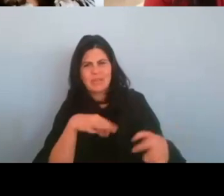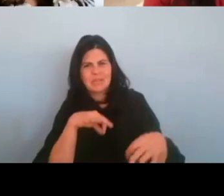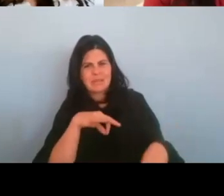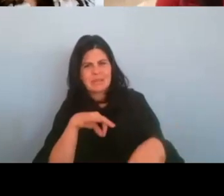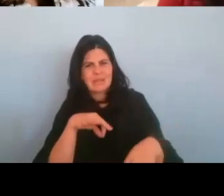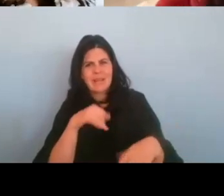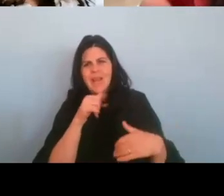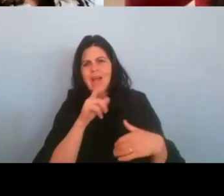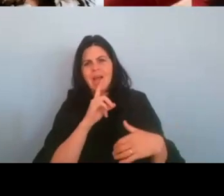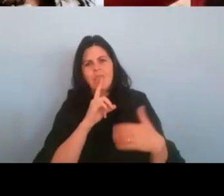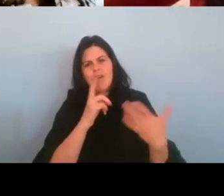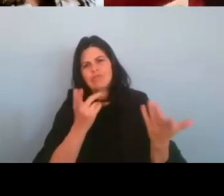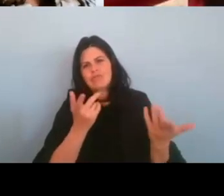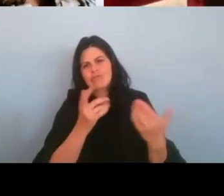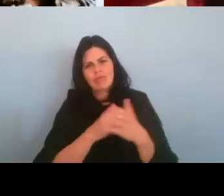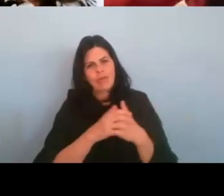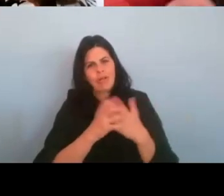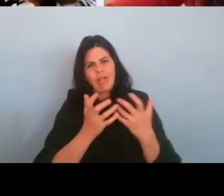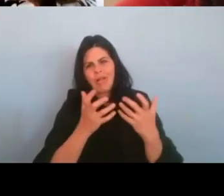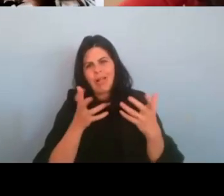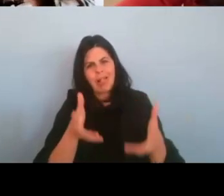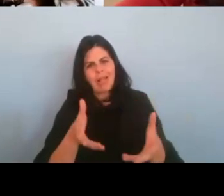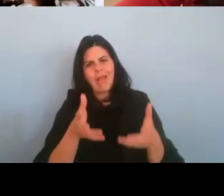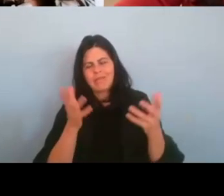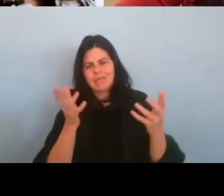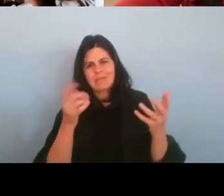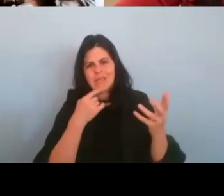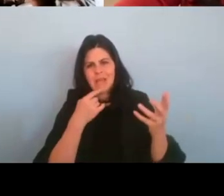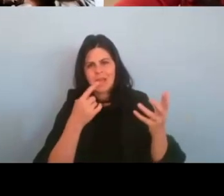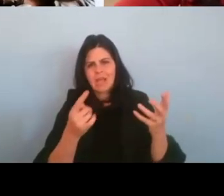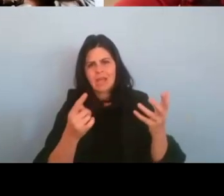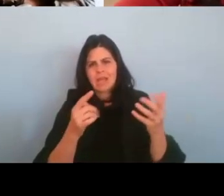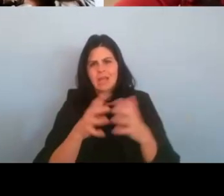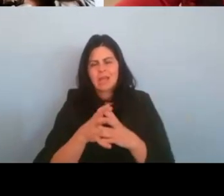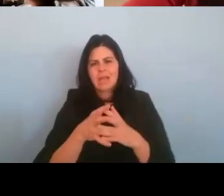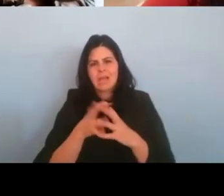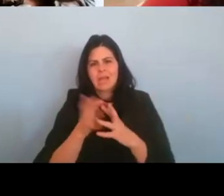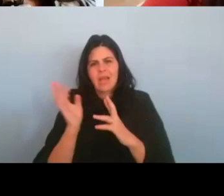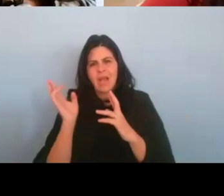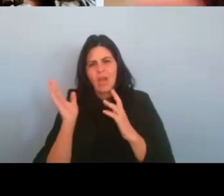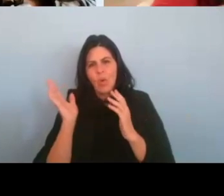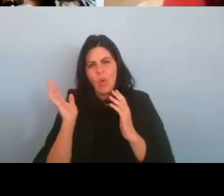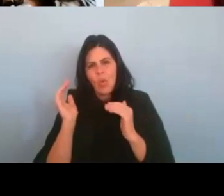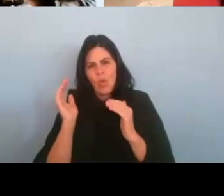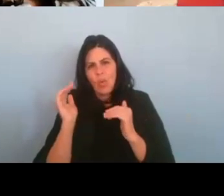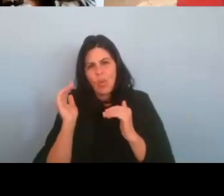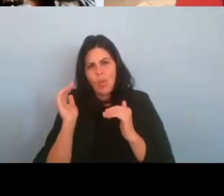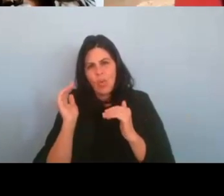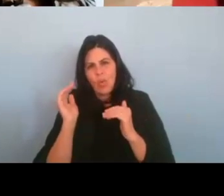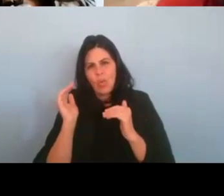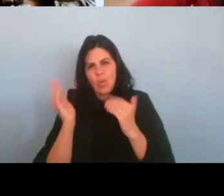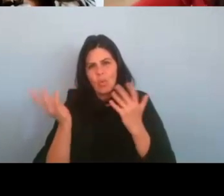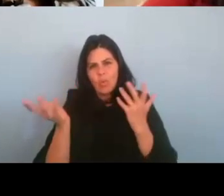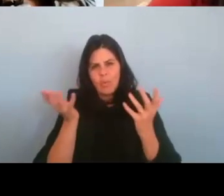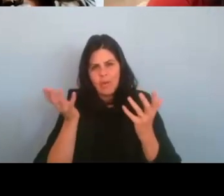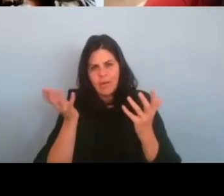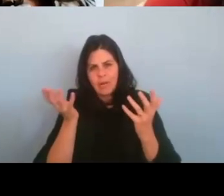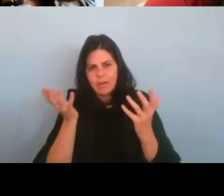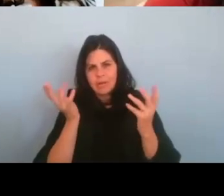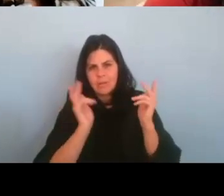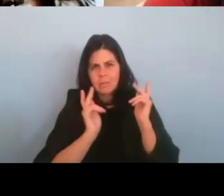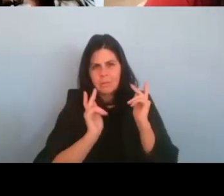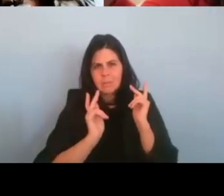that there's, uh, a lot left to say, but, uh, I, I, I hope that, I hope that people, um,